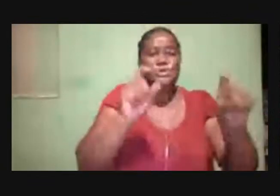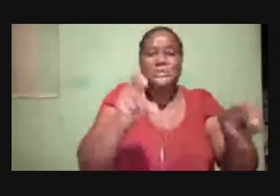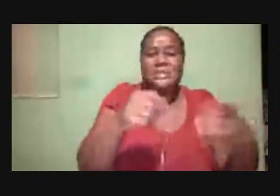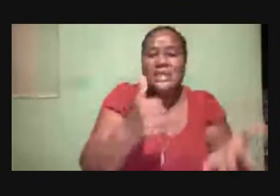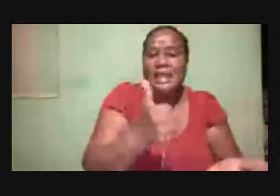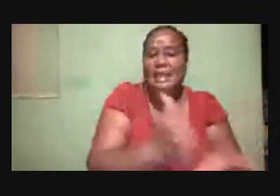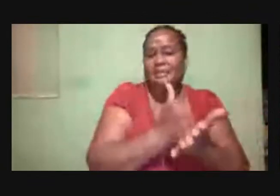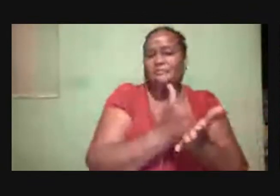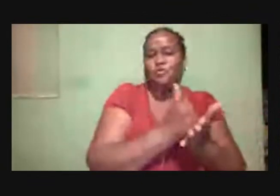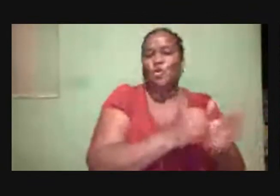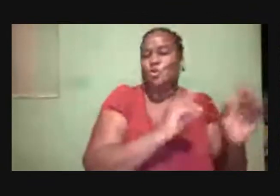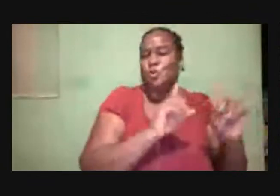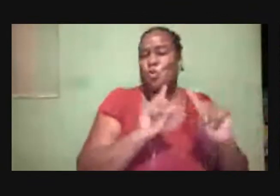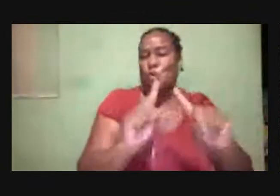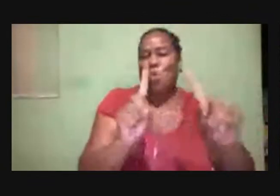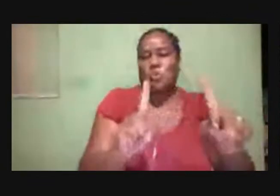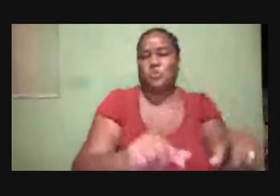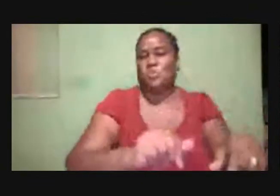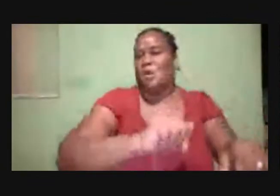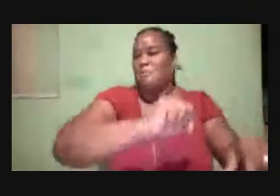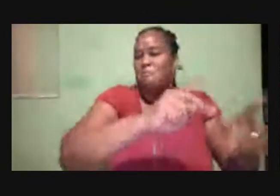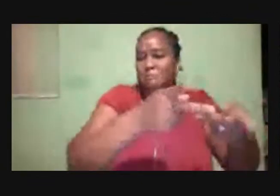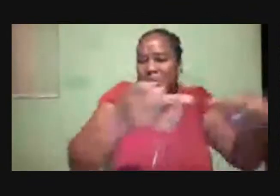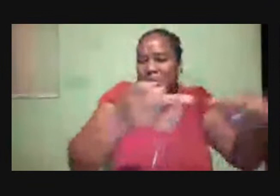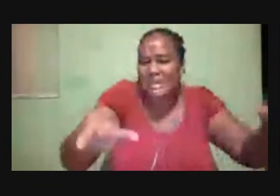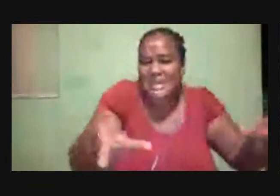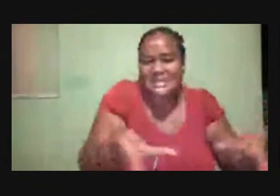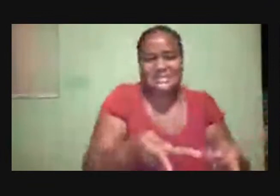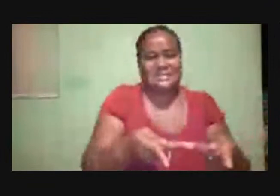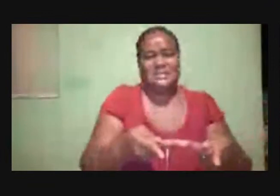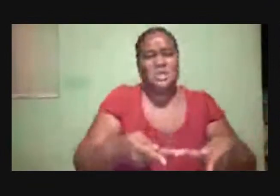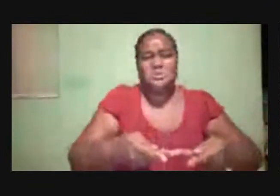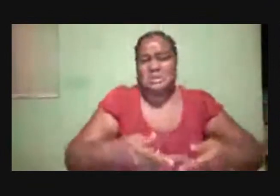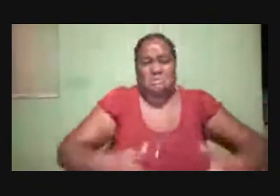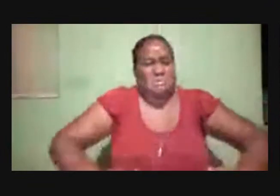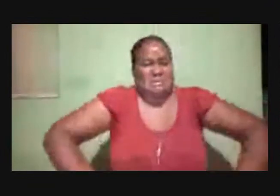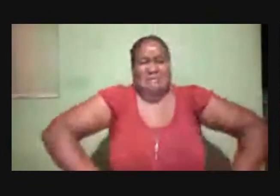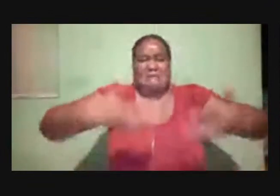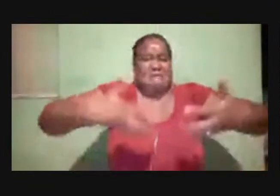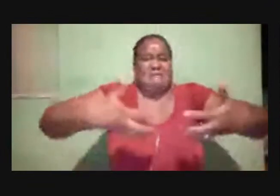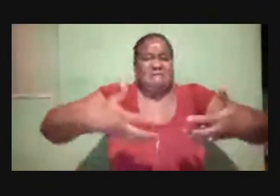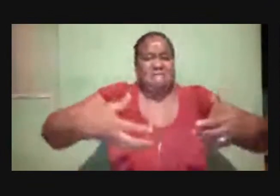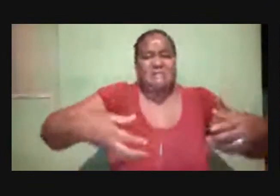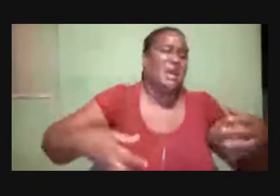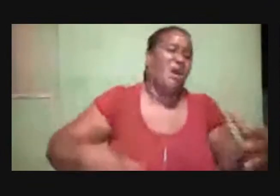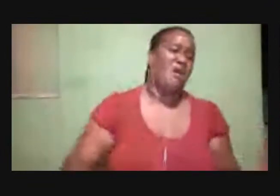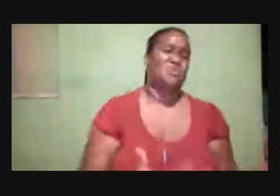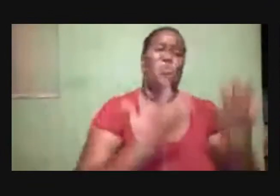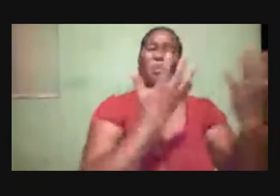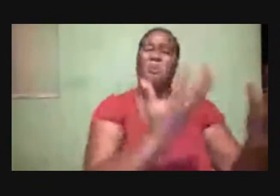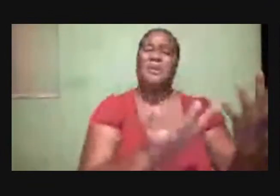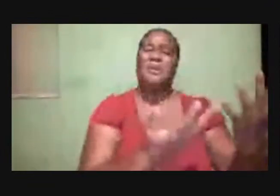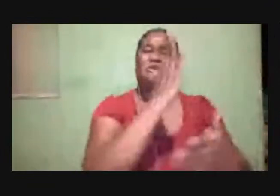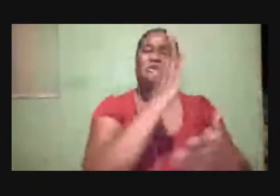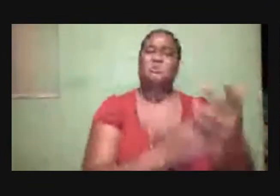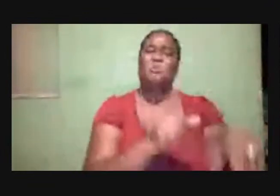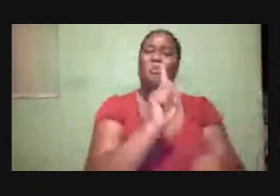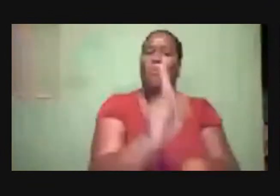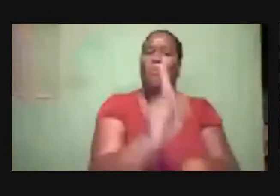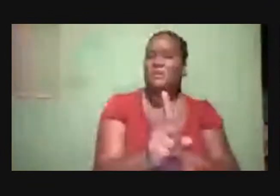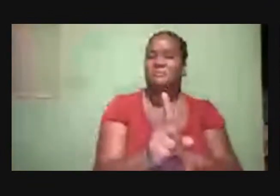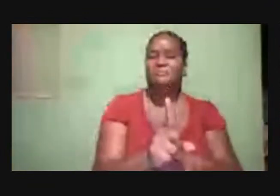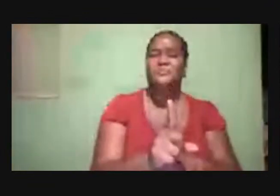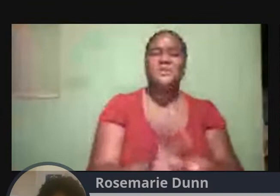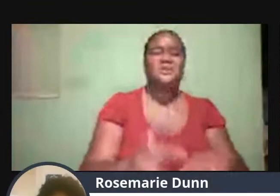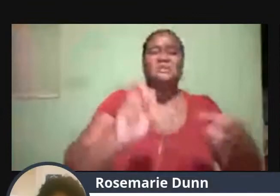to A certain Destination And it can Be frustrating To ask Or to wait For someone There is a Problem